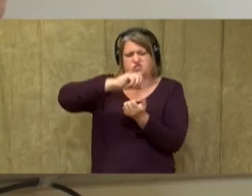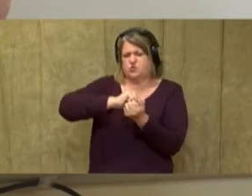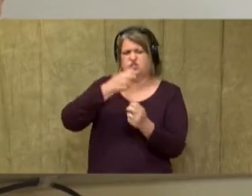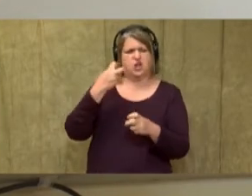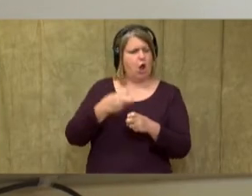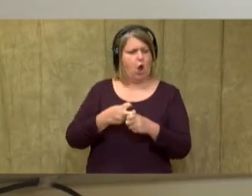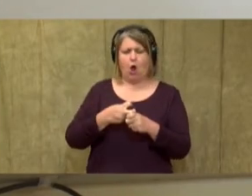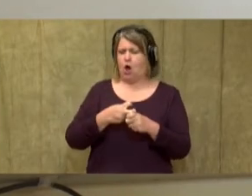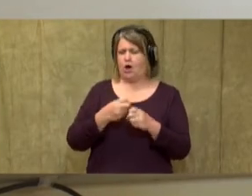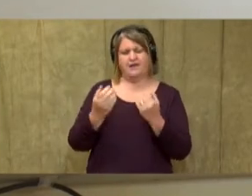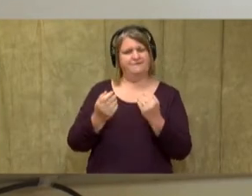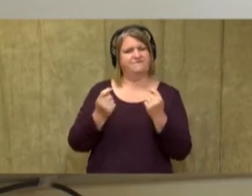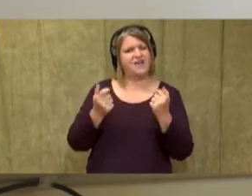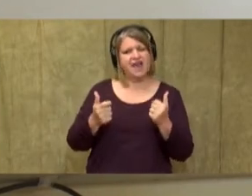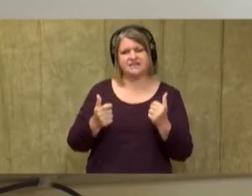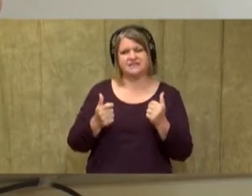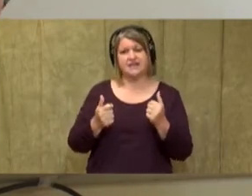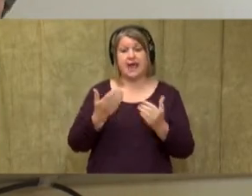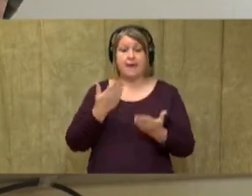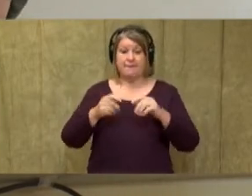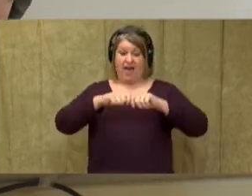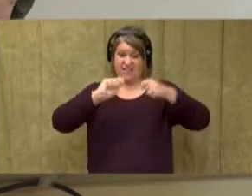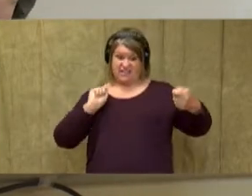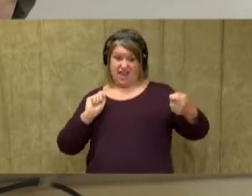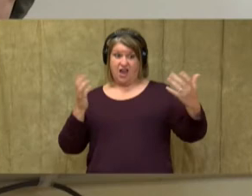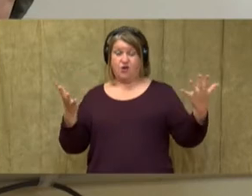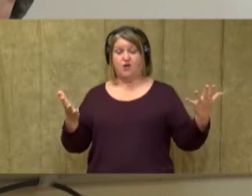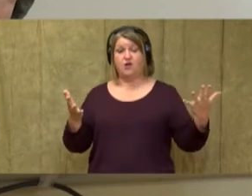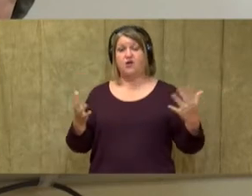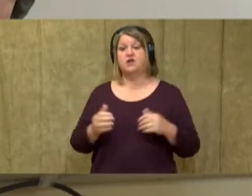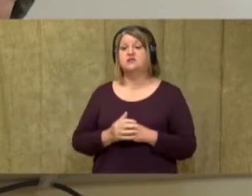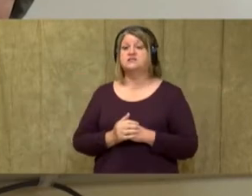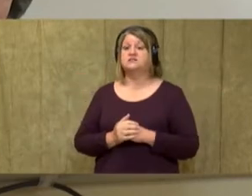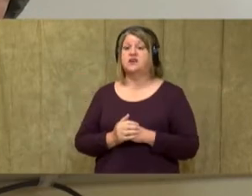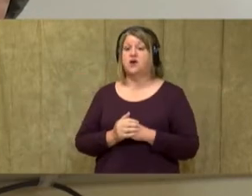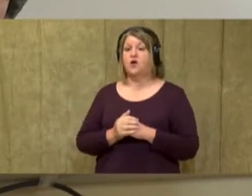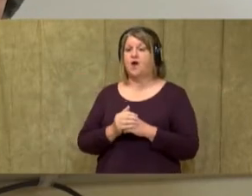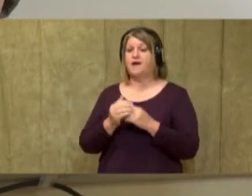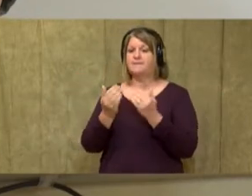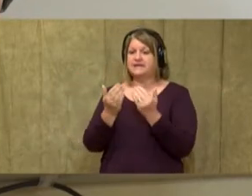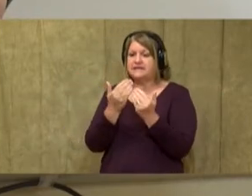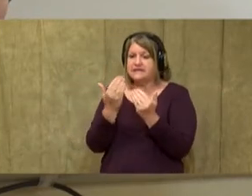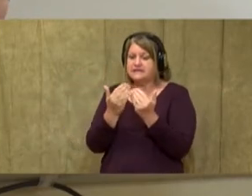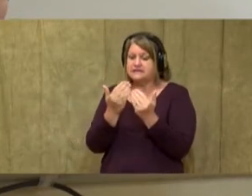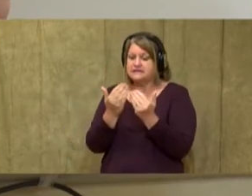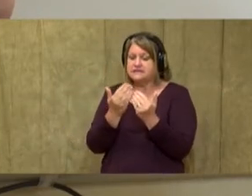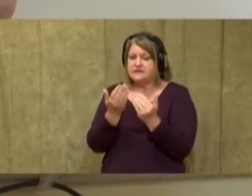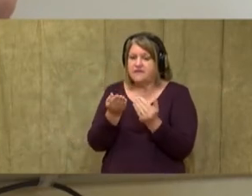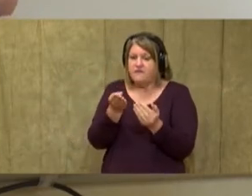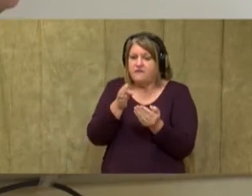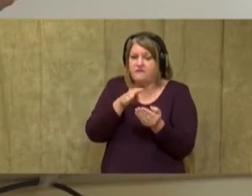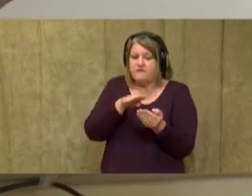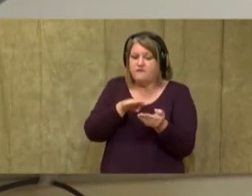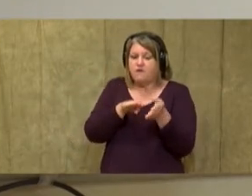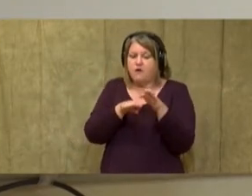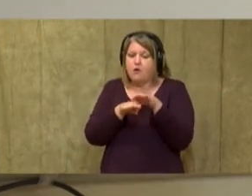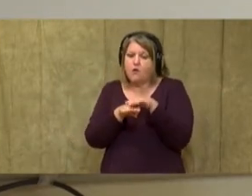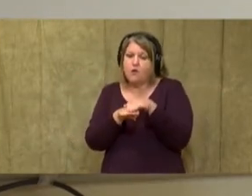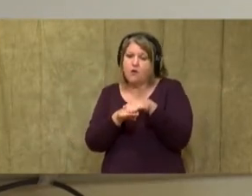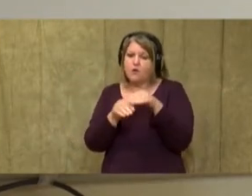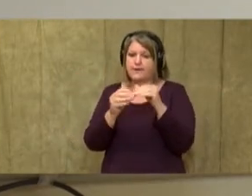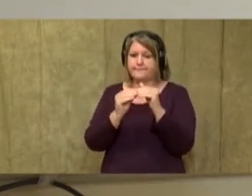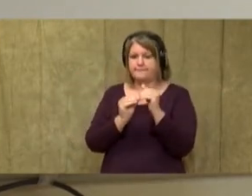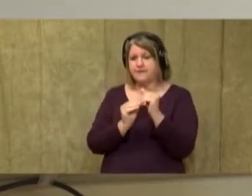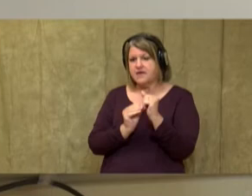hard and too fast. It might tear. All right. So what I'm going to do is I'm going to kind of gently fold and bend